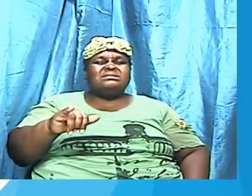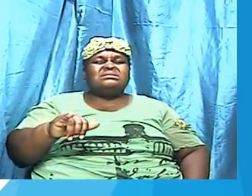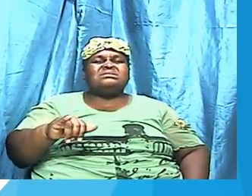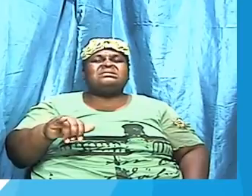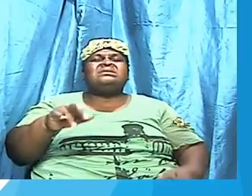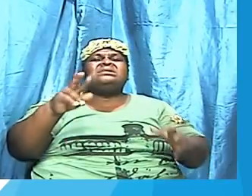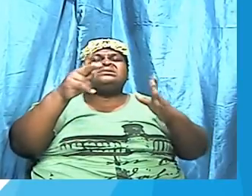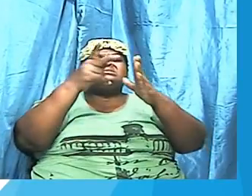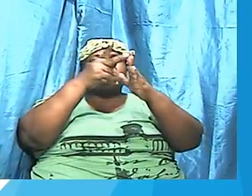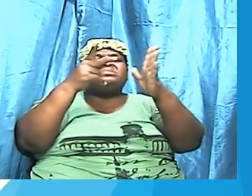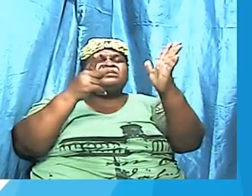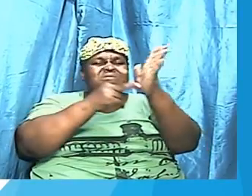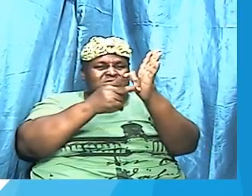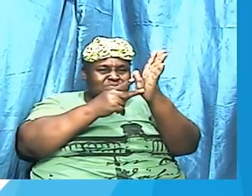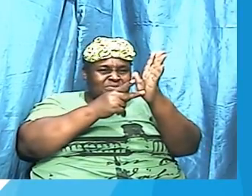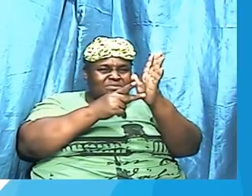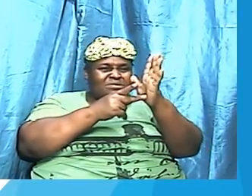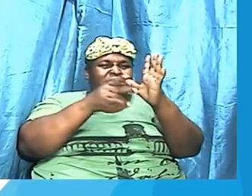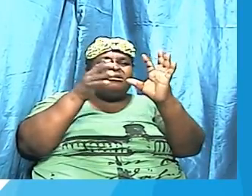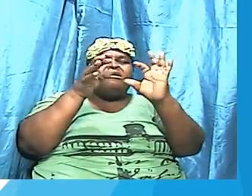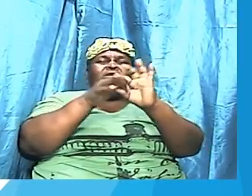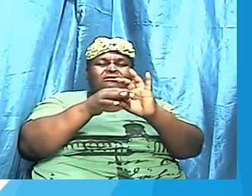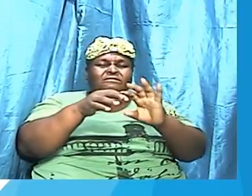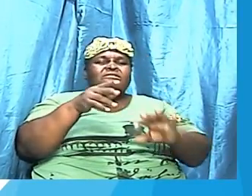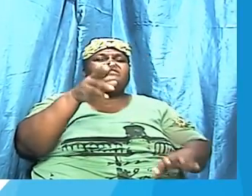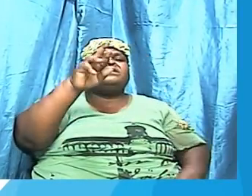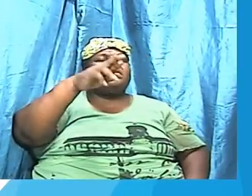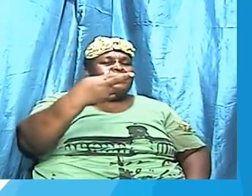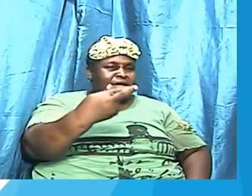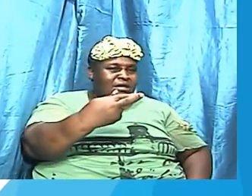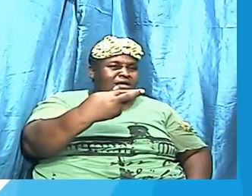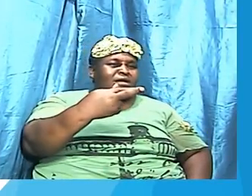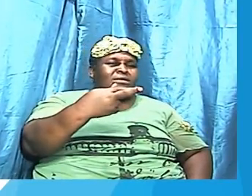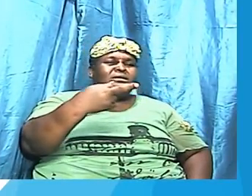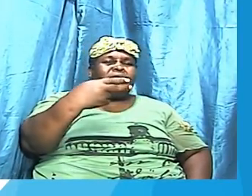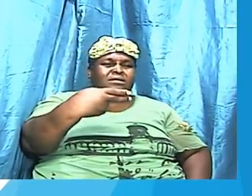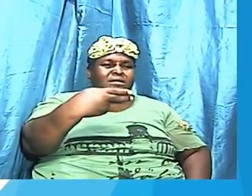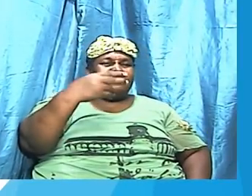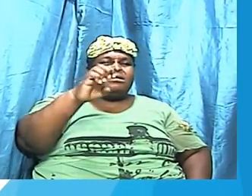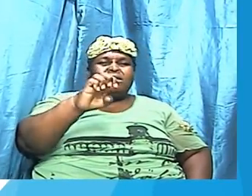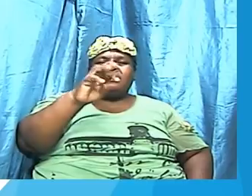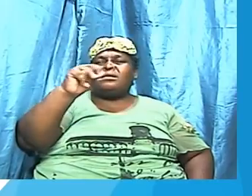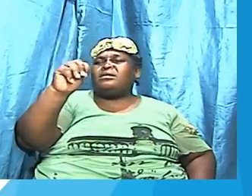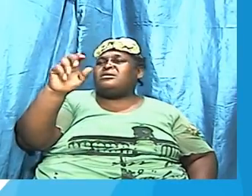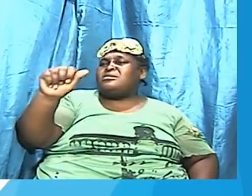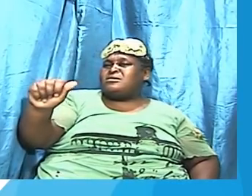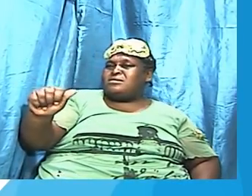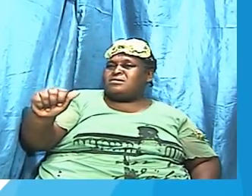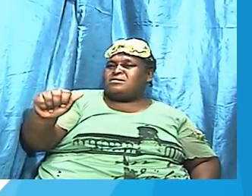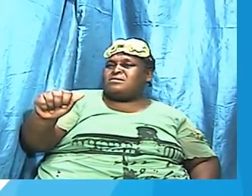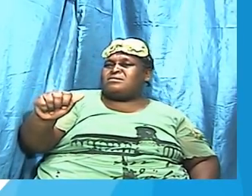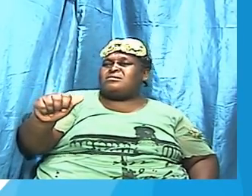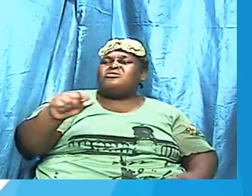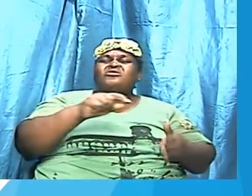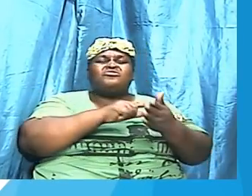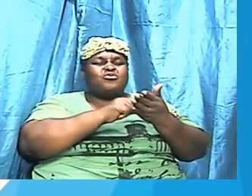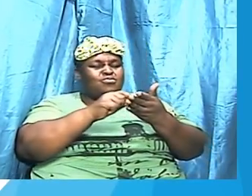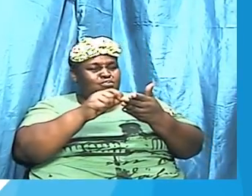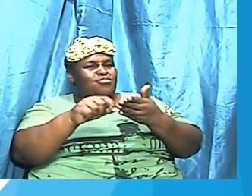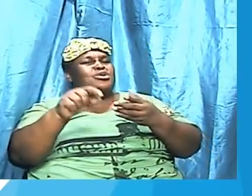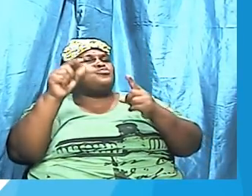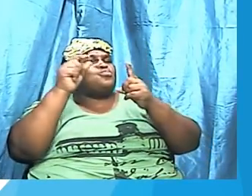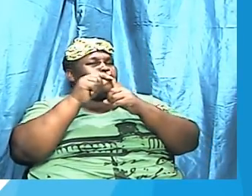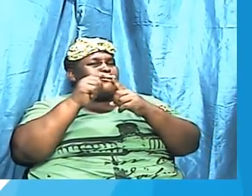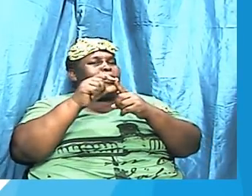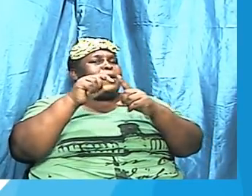of the Rima word. The word must be there. The written word must constantly be fed into